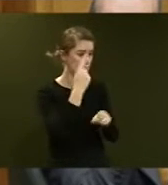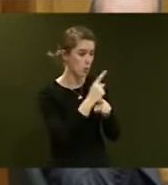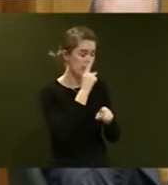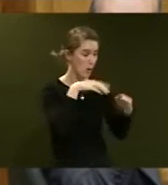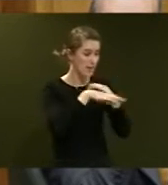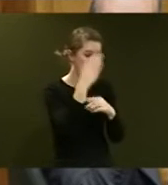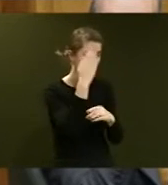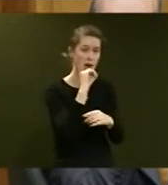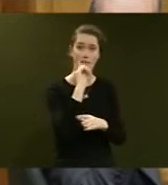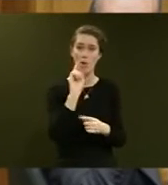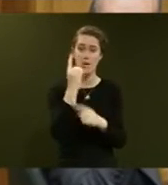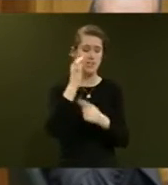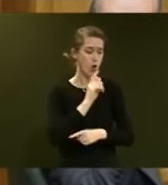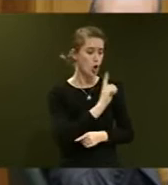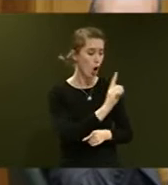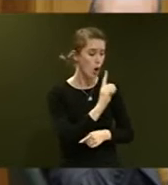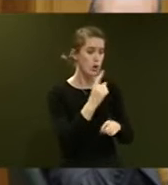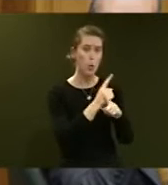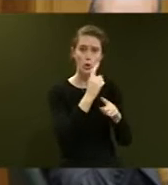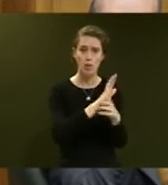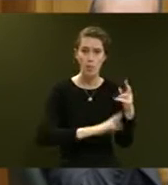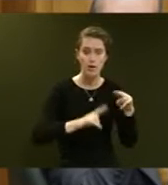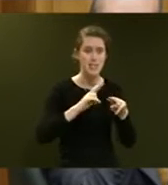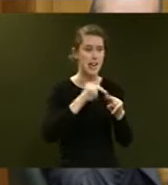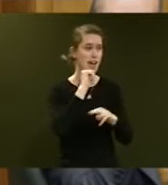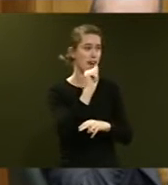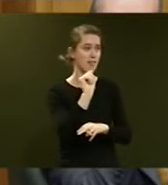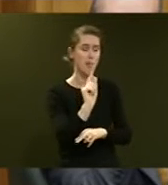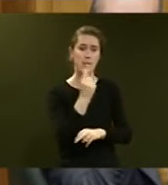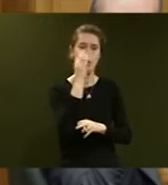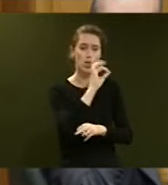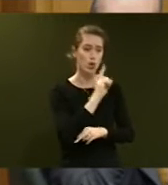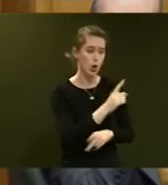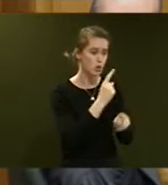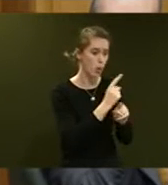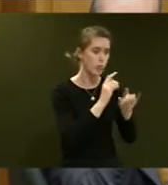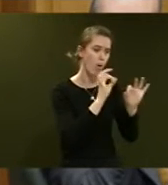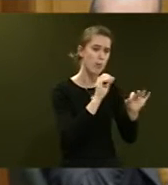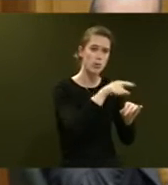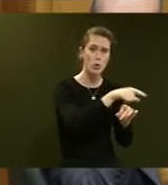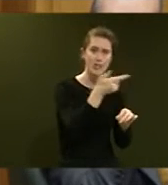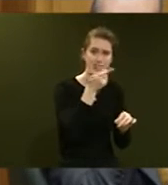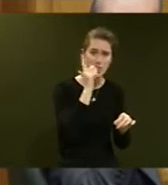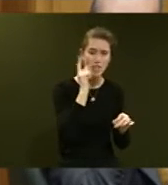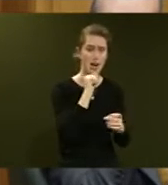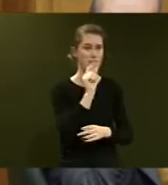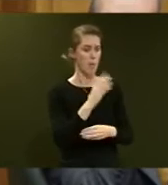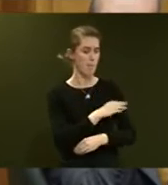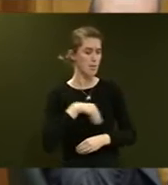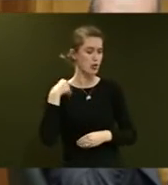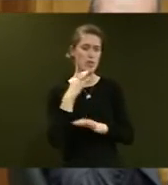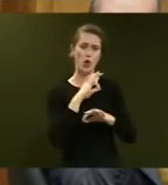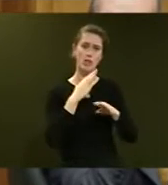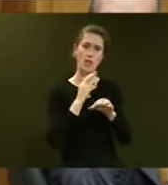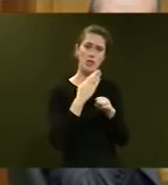schools, if the Minister hasn't gone and spoken to the parents, if the Ministry hasn't gone to the schools and talked properly to the teachers, if the Ministry hasn't done